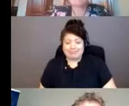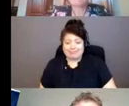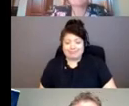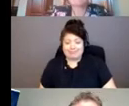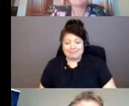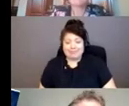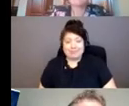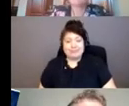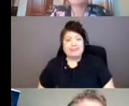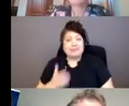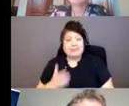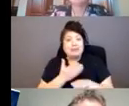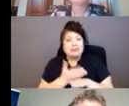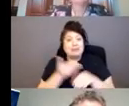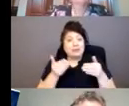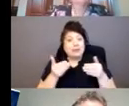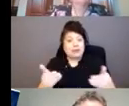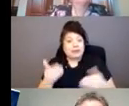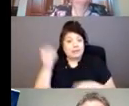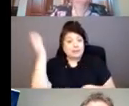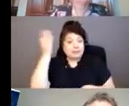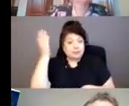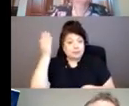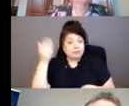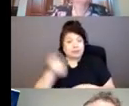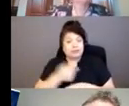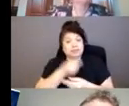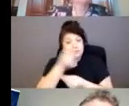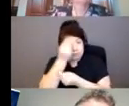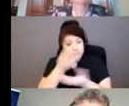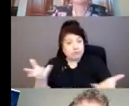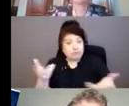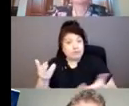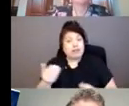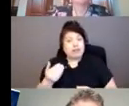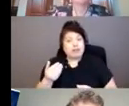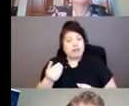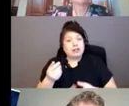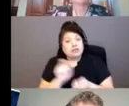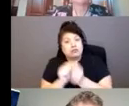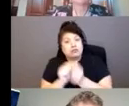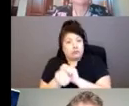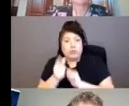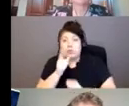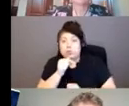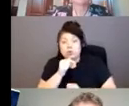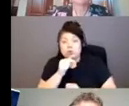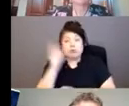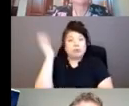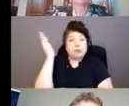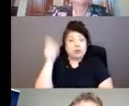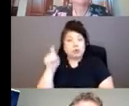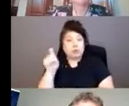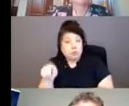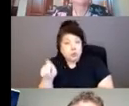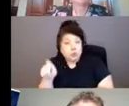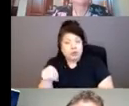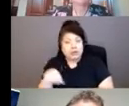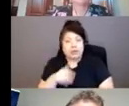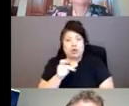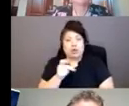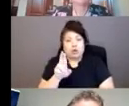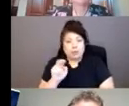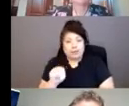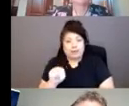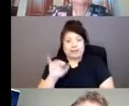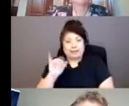Before we move forward with the presentation, I do need to let everyone know that there was a last minute change to our list of presenters. Sadly, the Urban Indigenous Sacred